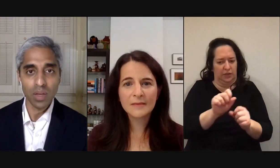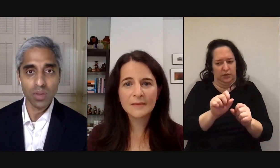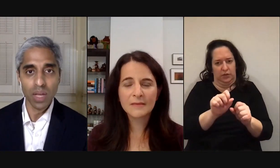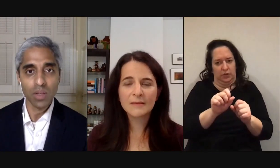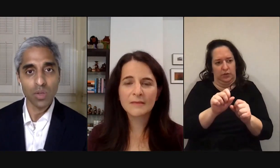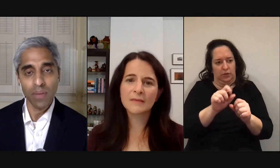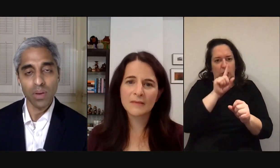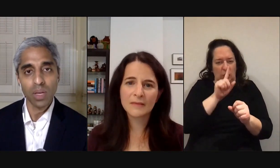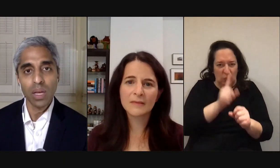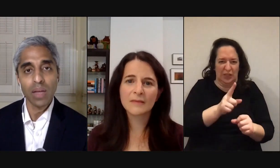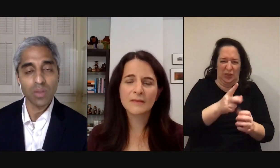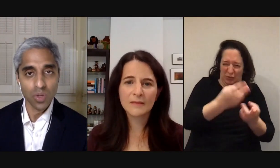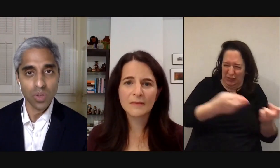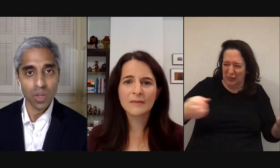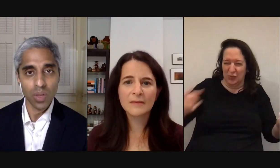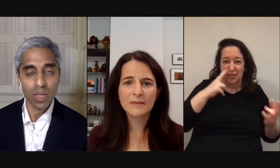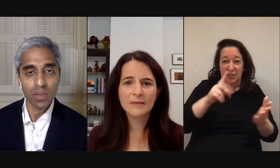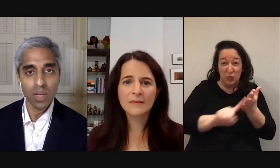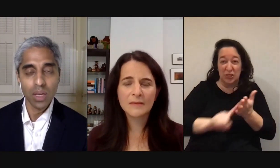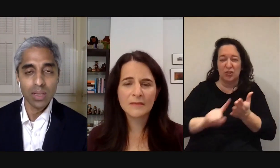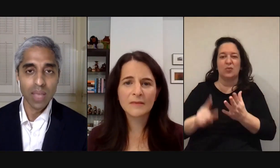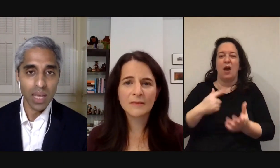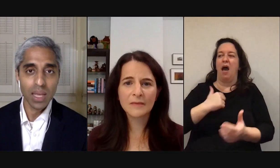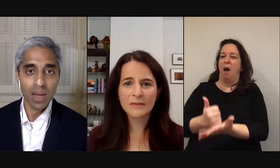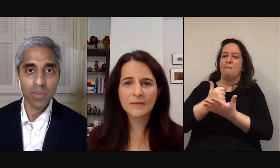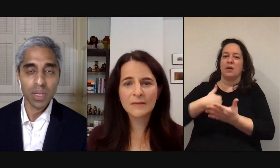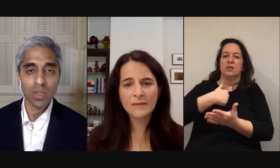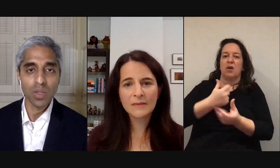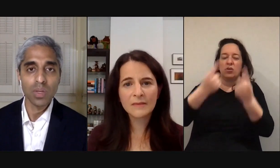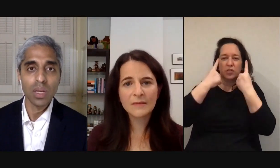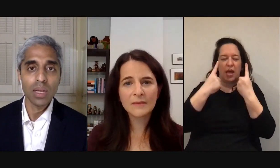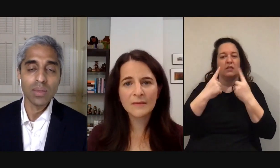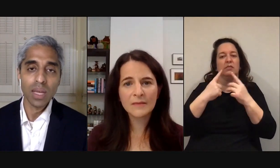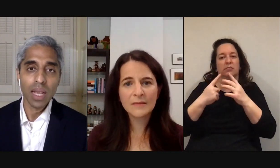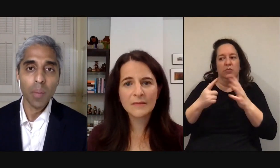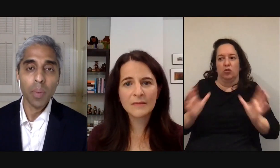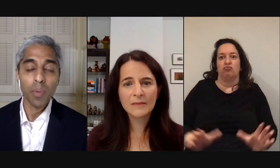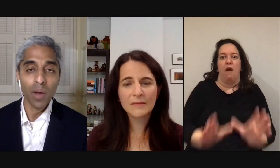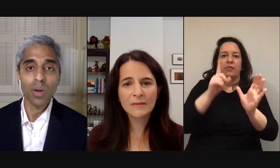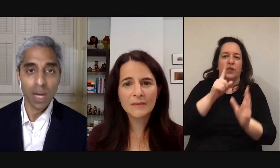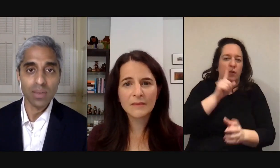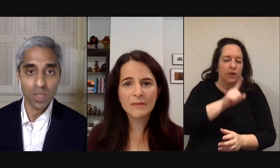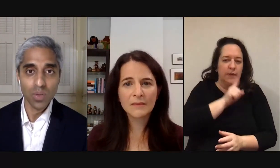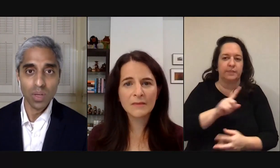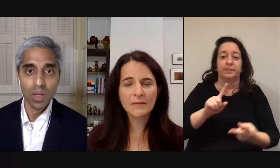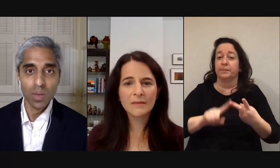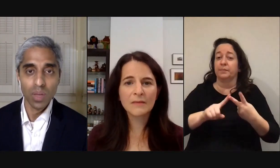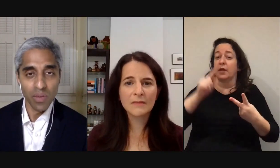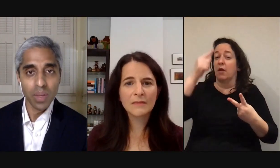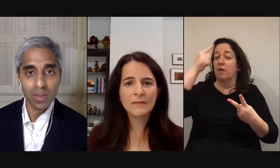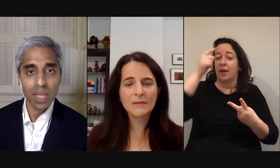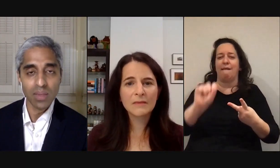helping us understand the drivers and solutions to loneliness the second thing government can do is it can help prioritize issues